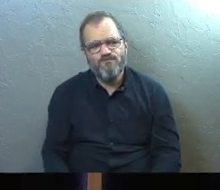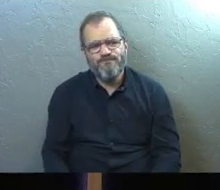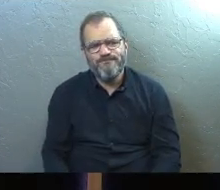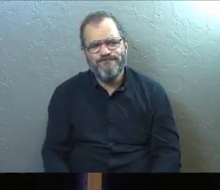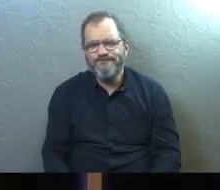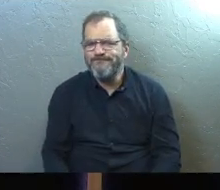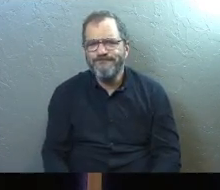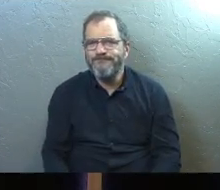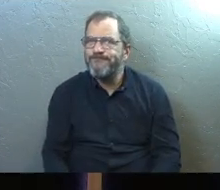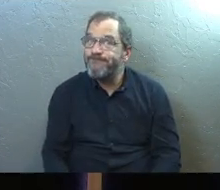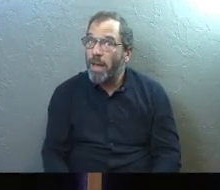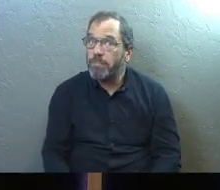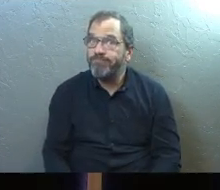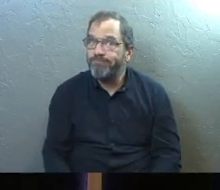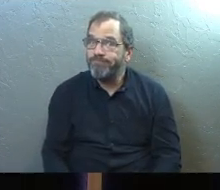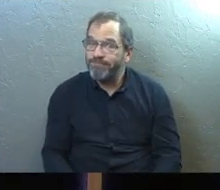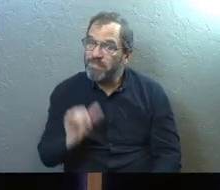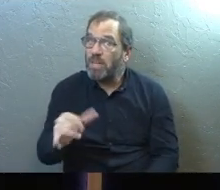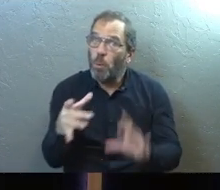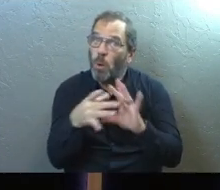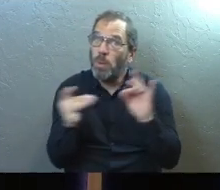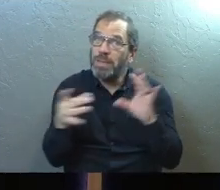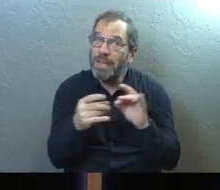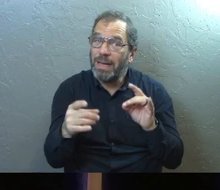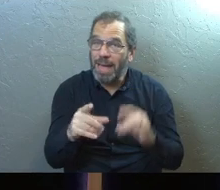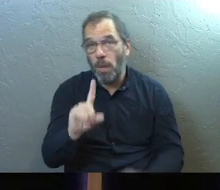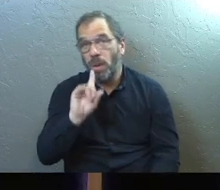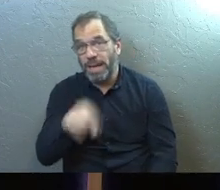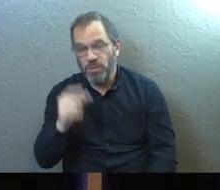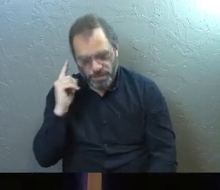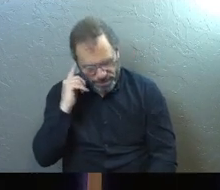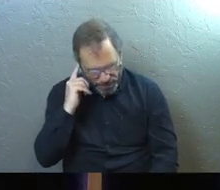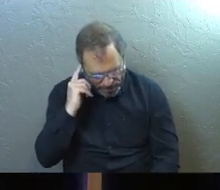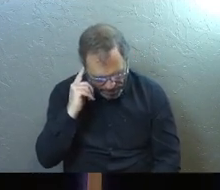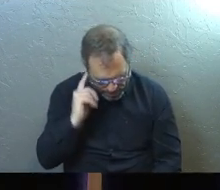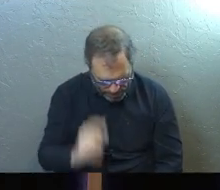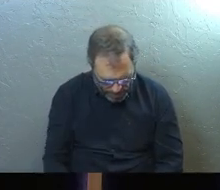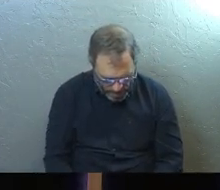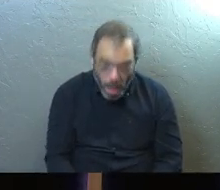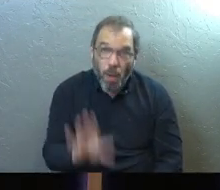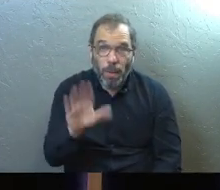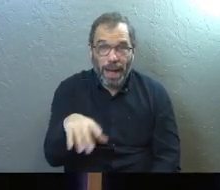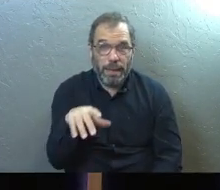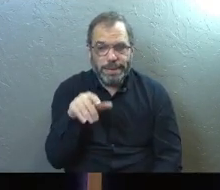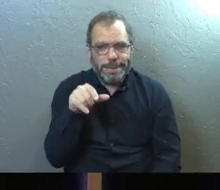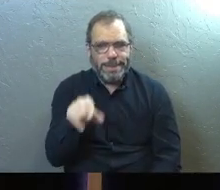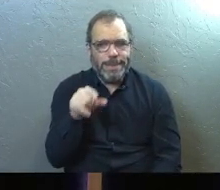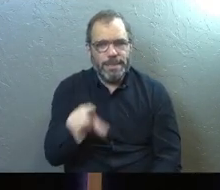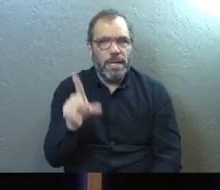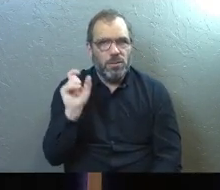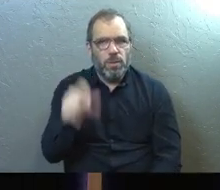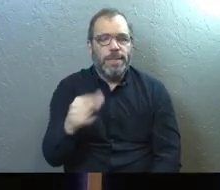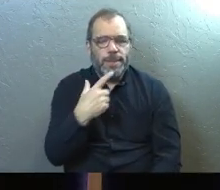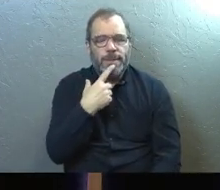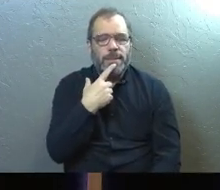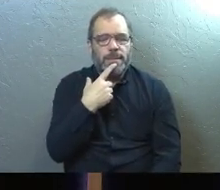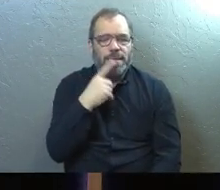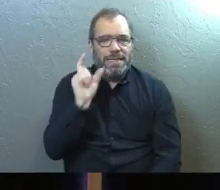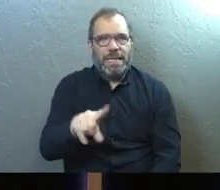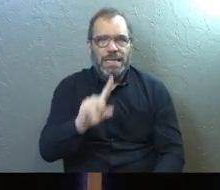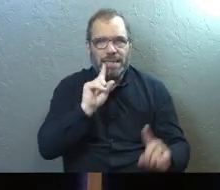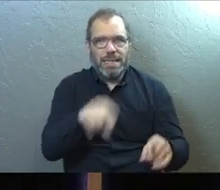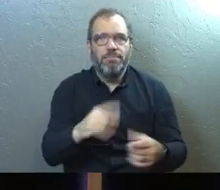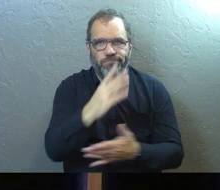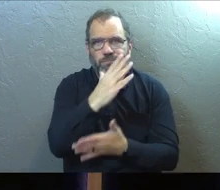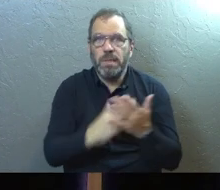It's all in there. And we're going to answer that today because this one needs an